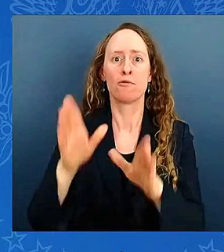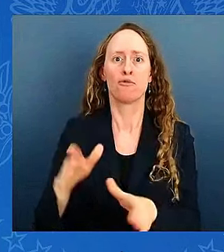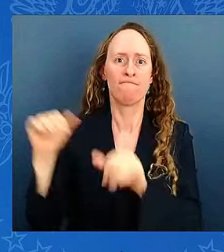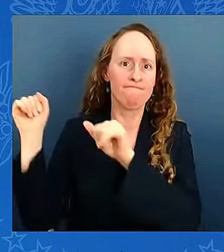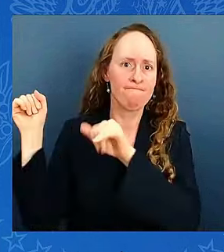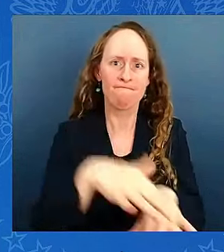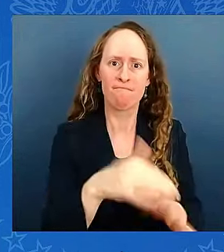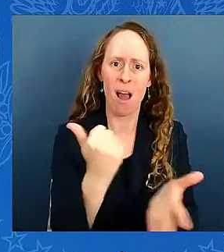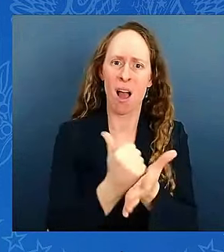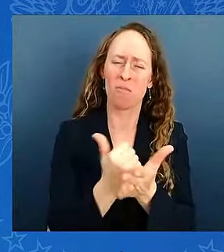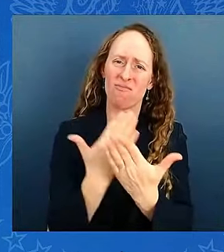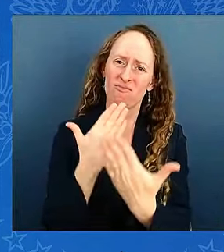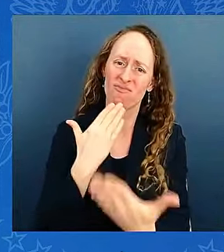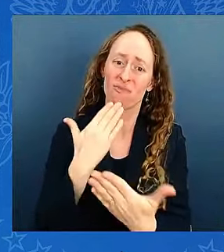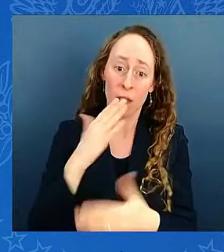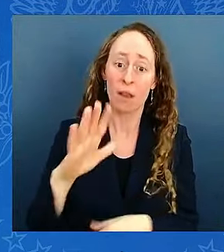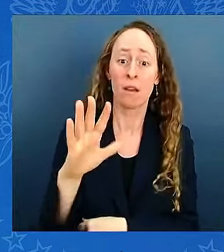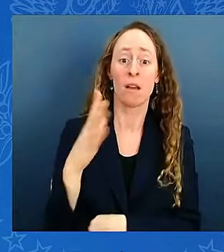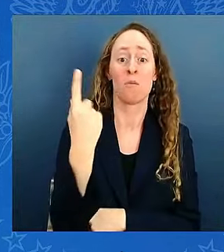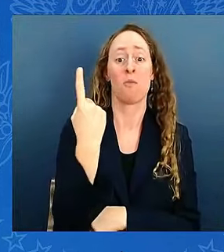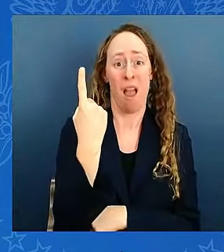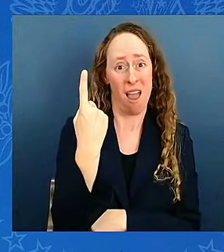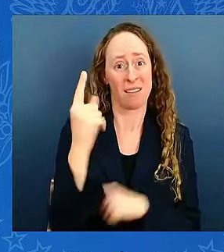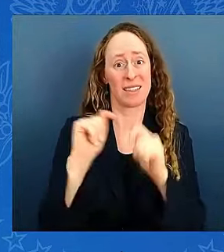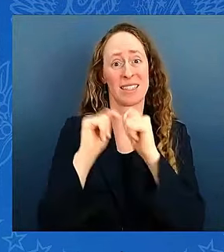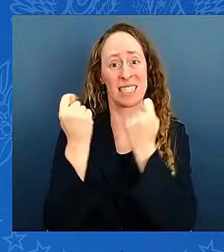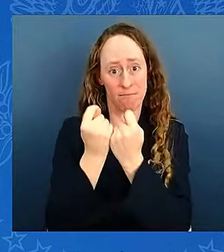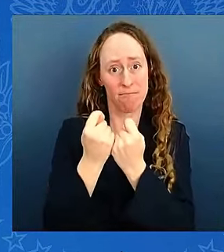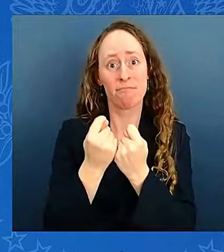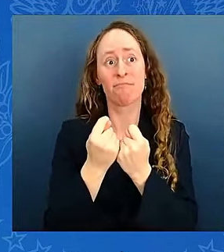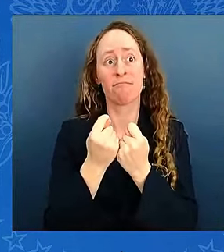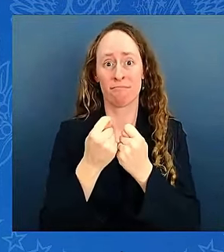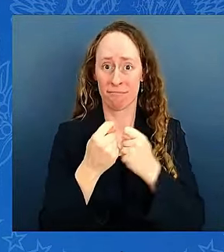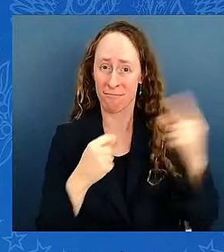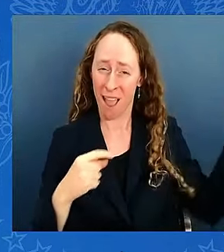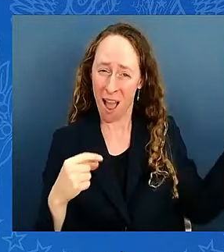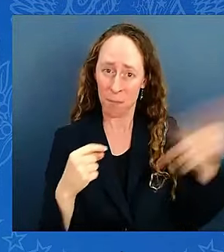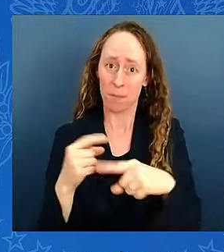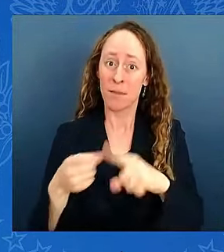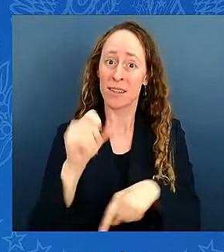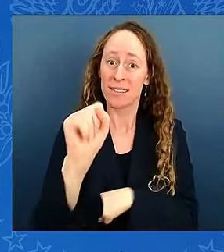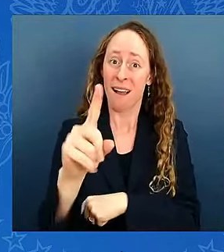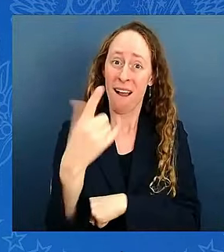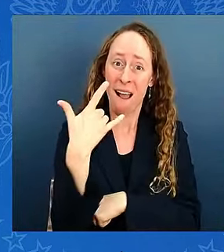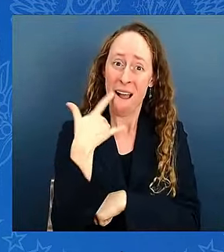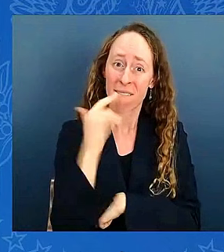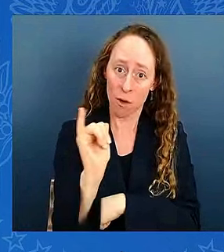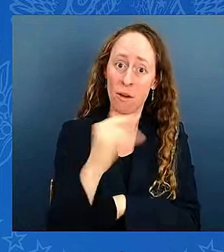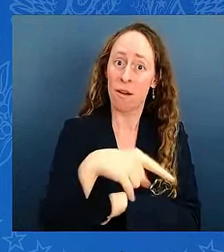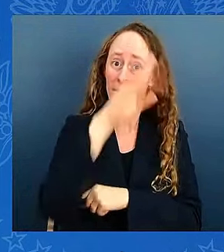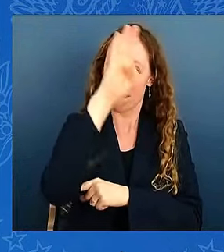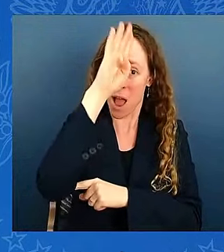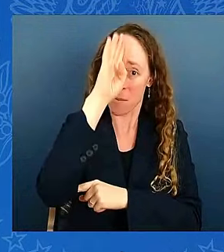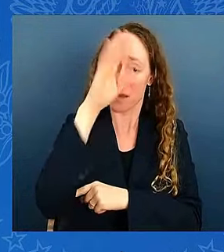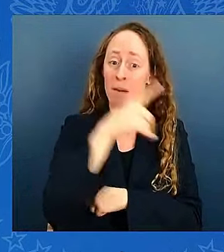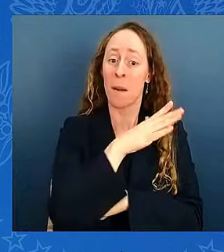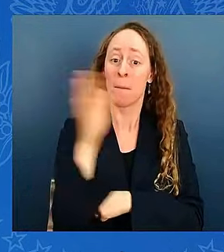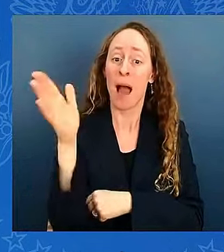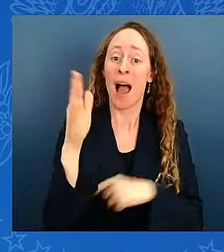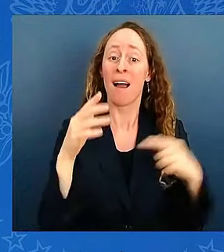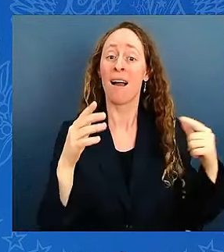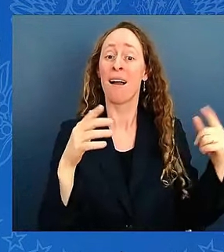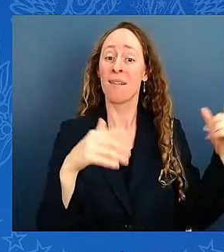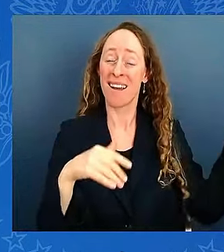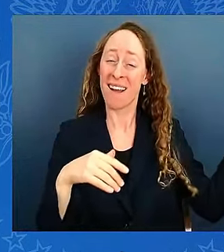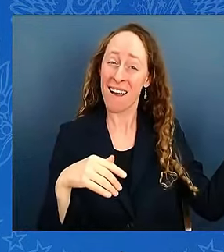to be there is from San Diego County Fire Department, set to travel all the way from California to North Carolina to help. But on their way,